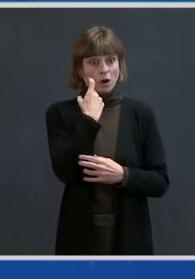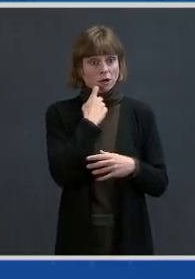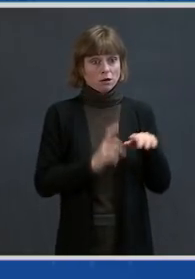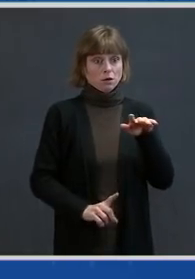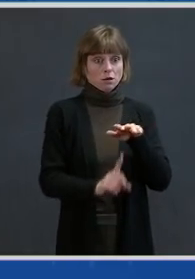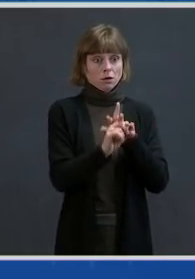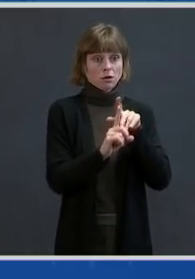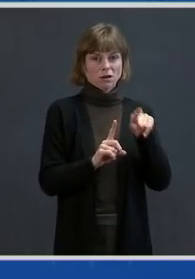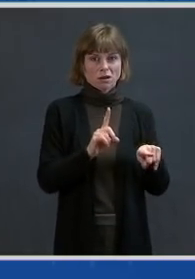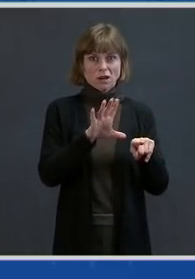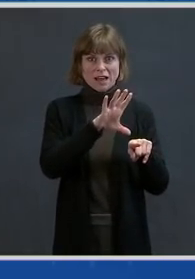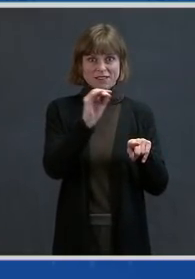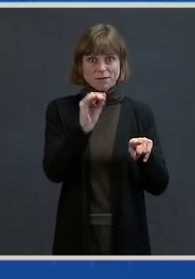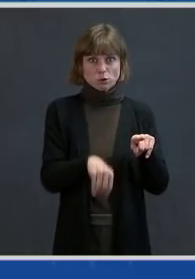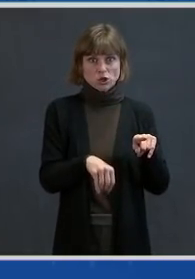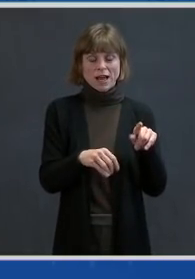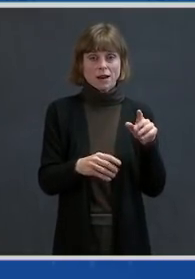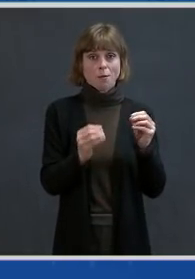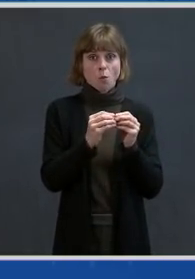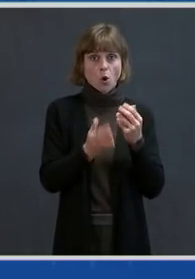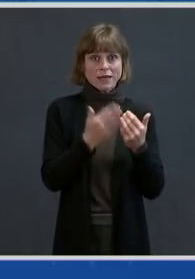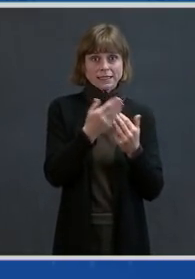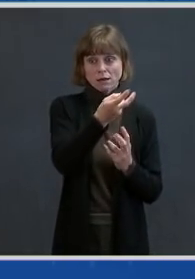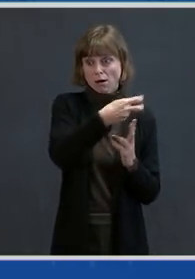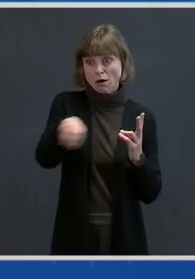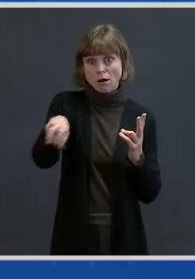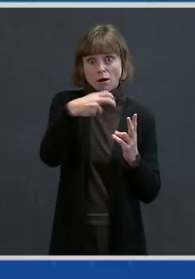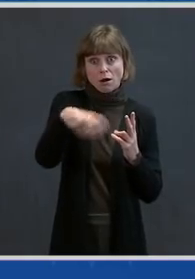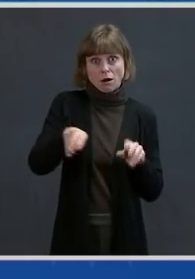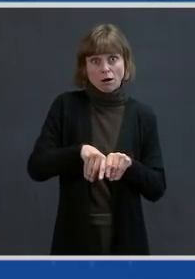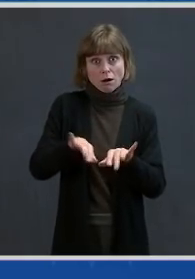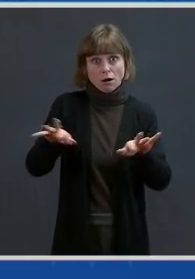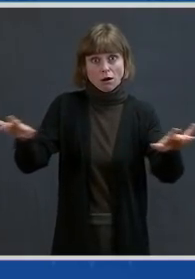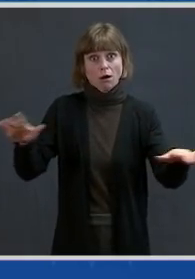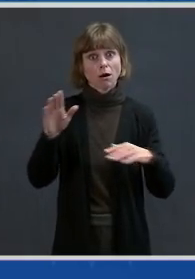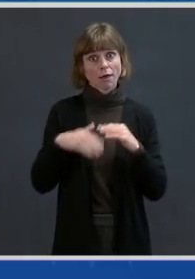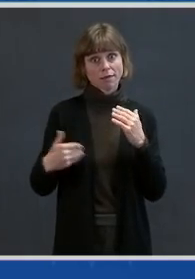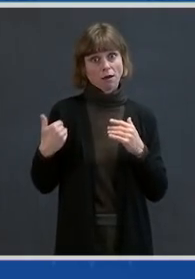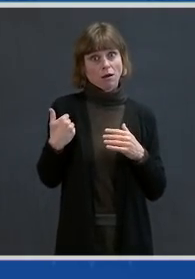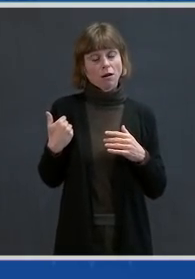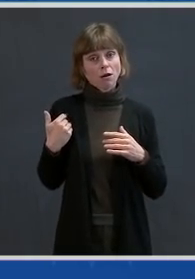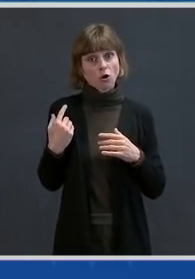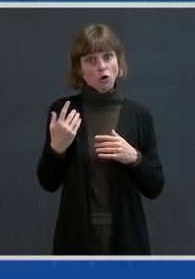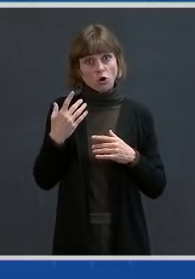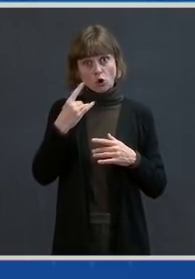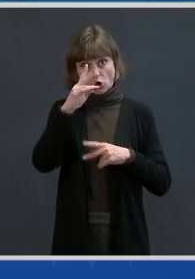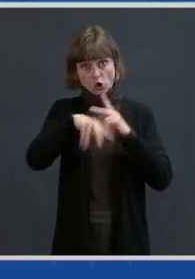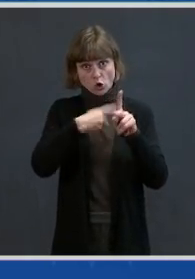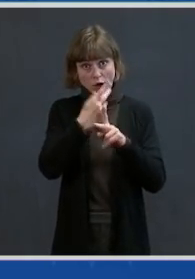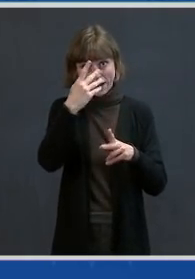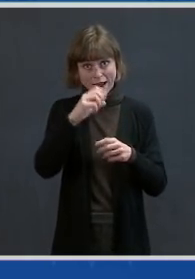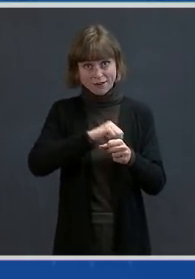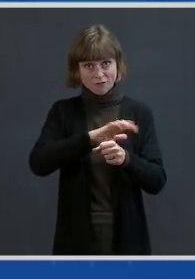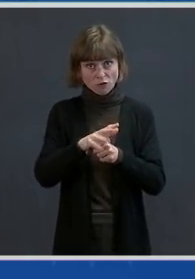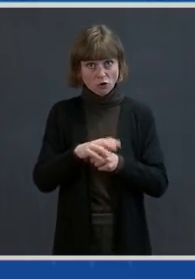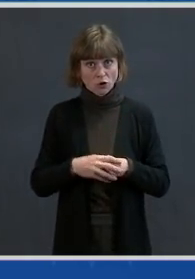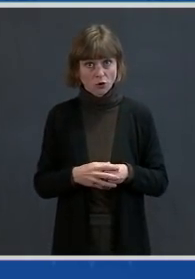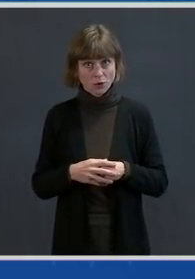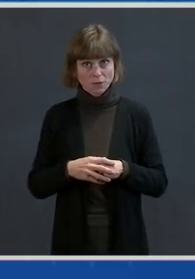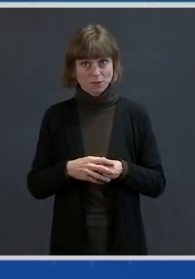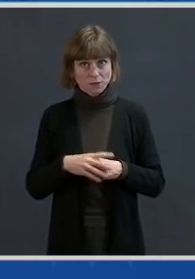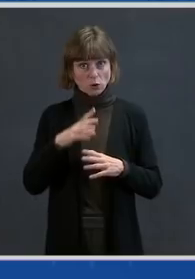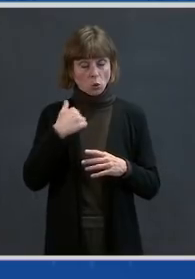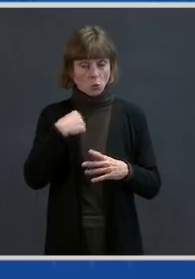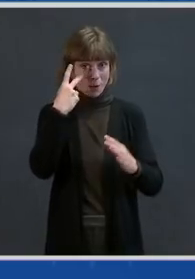percent, 50 percent more transmissible than the wild-type strain, would become the predominant variant of COVID-19 by mid-March.